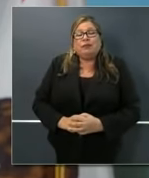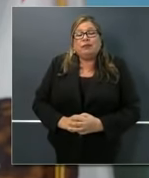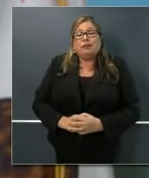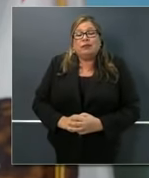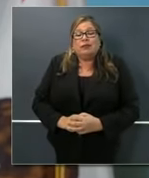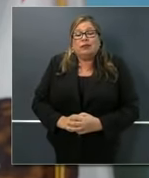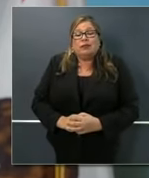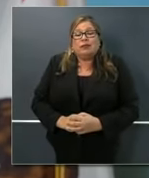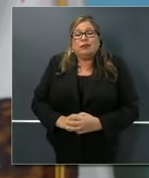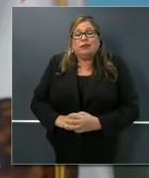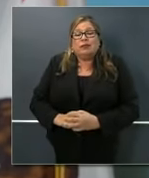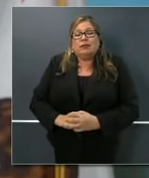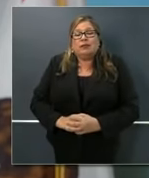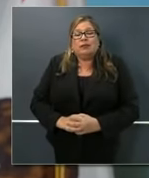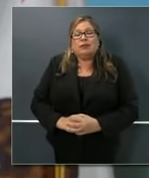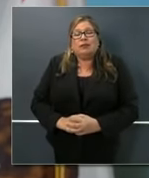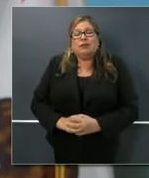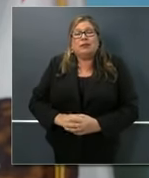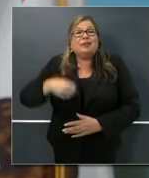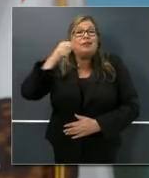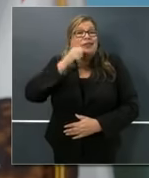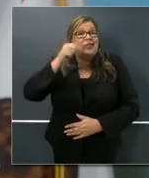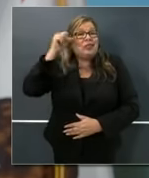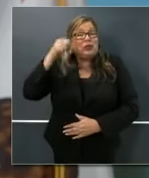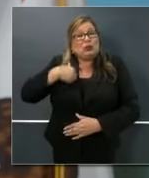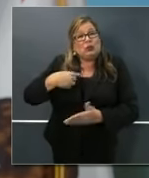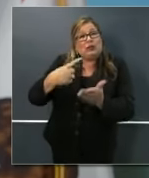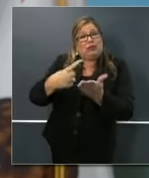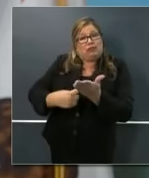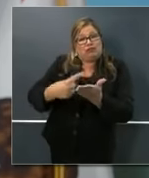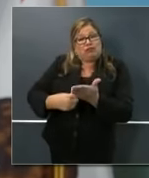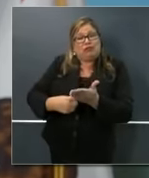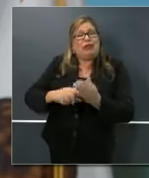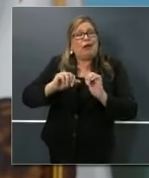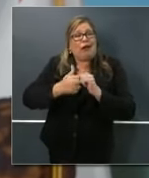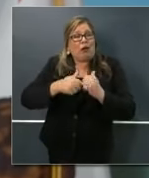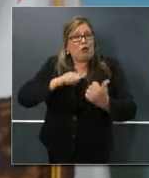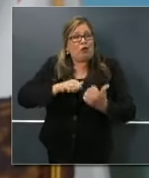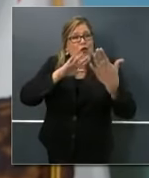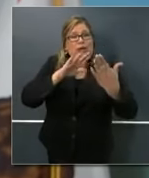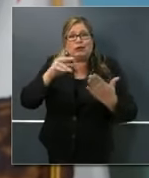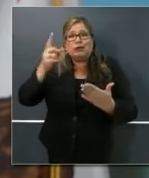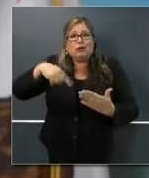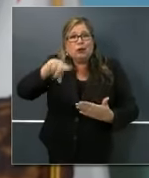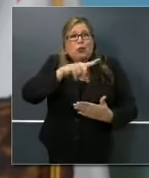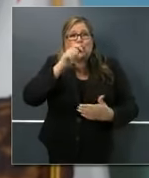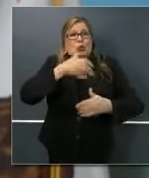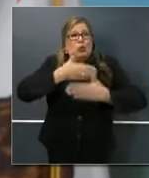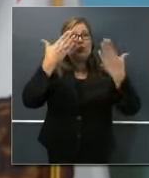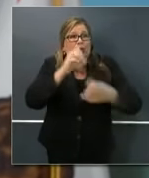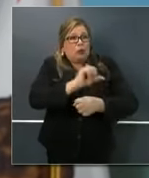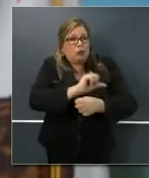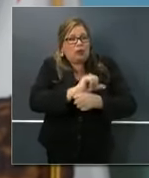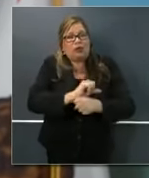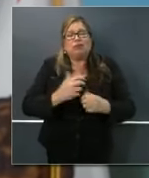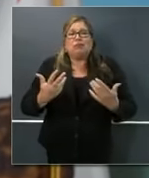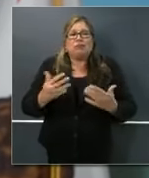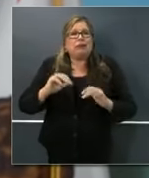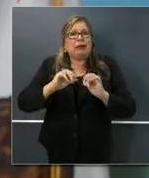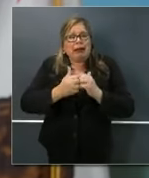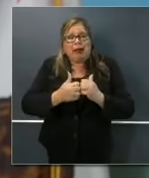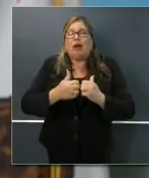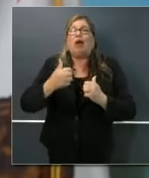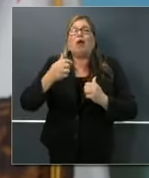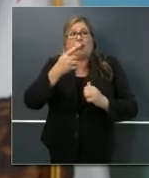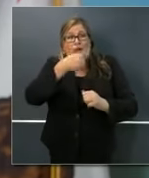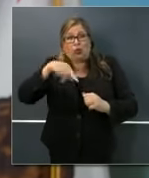specific strategies to address the needs for unemployed Californians and to do more and do better to quickly turn around